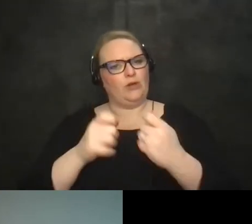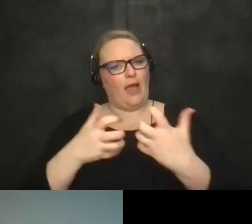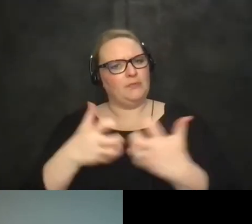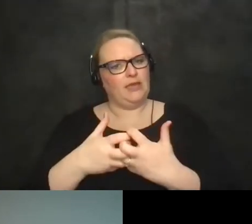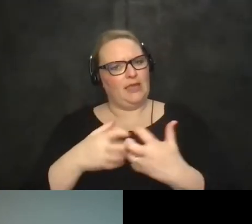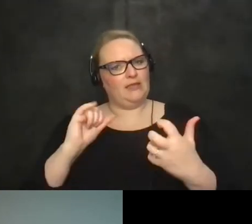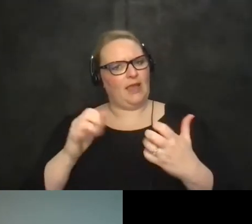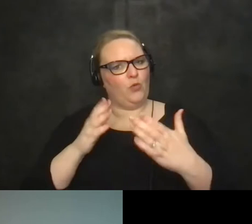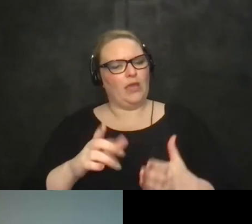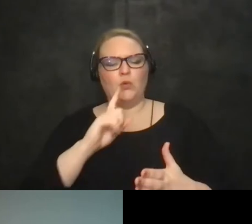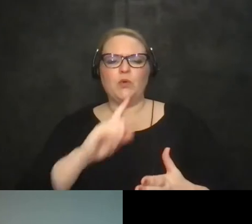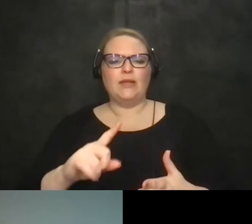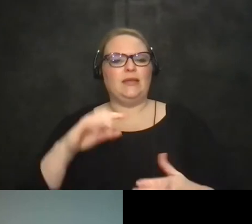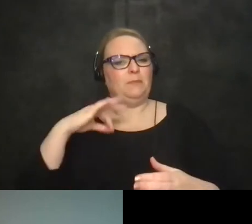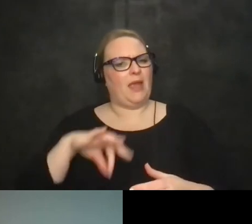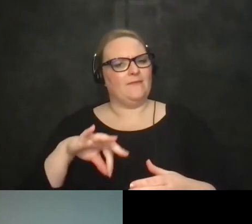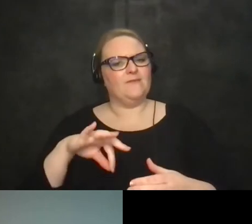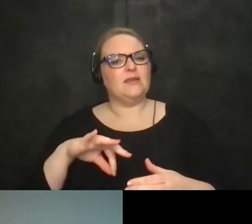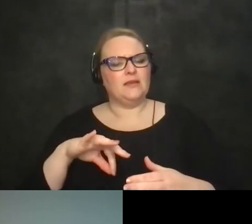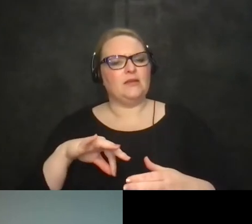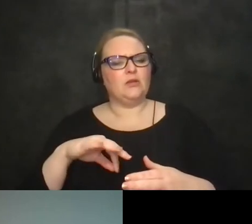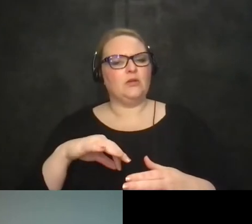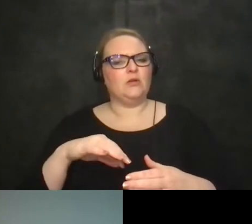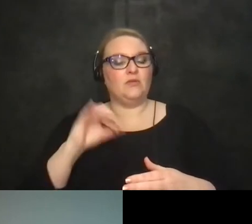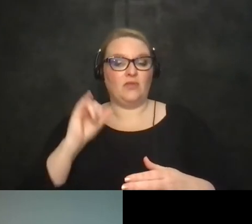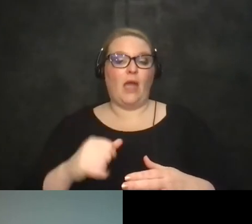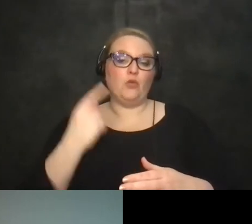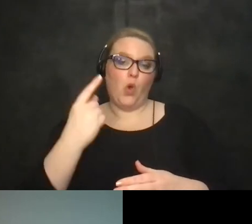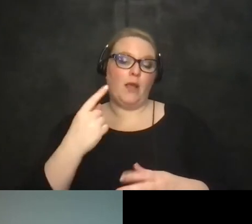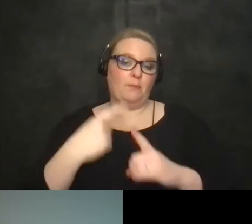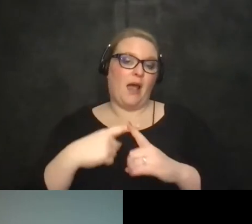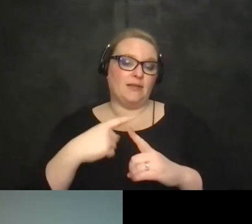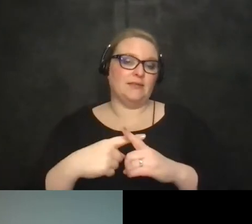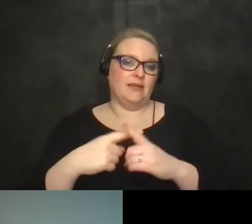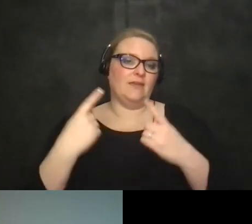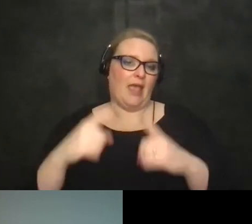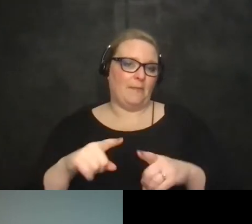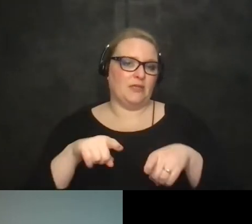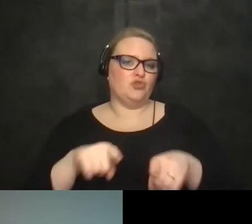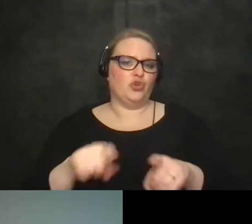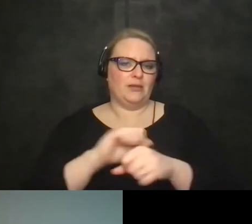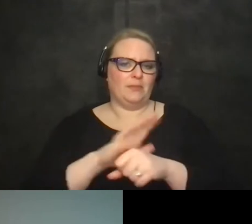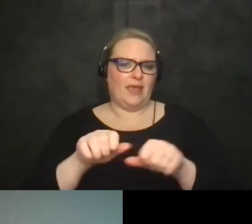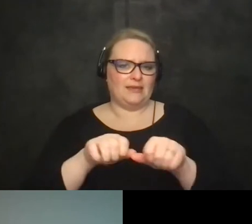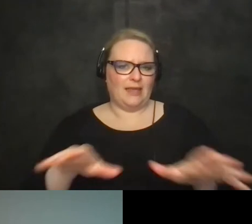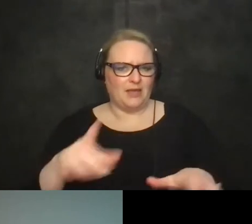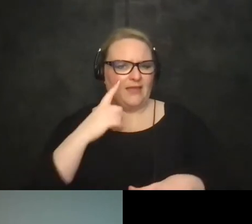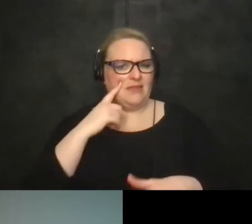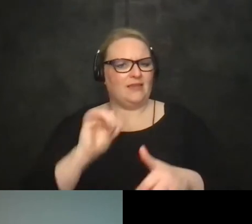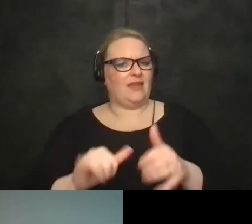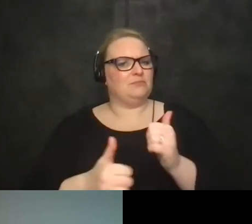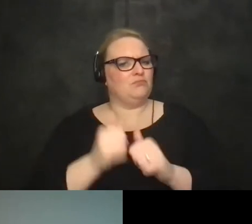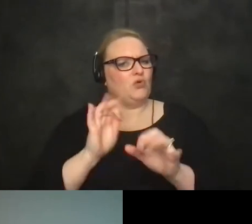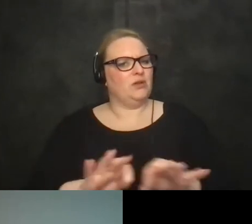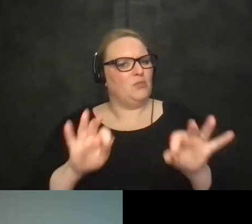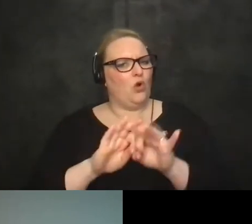really really beneficial that was one of the actual good things during the pandemic i think um i think that's the main thing for me is